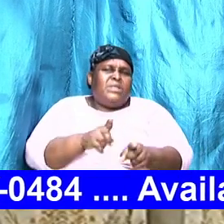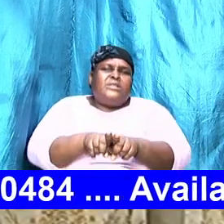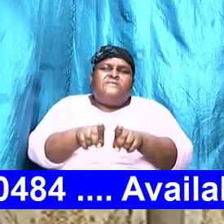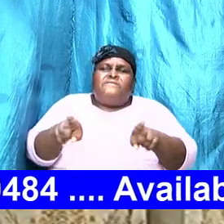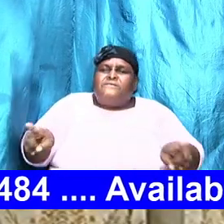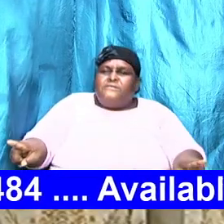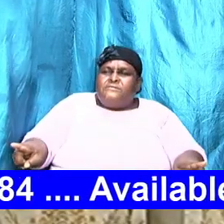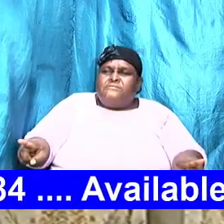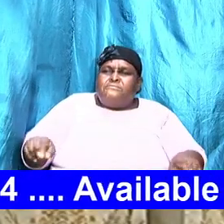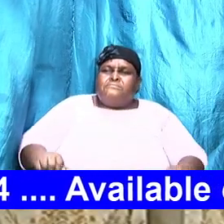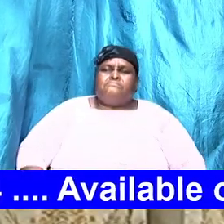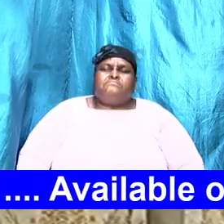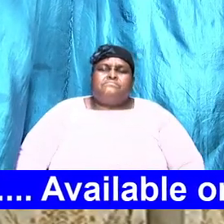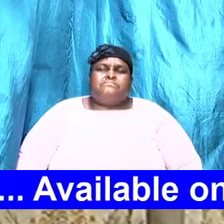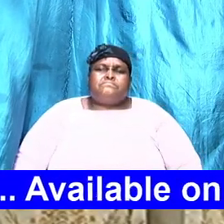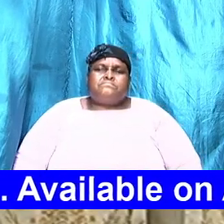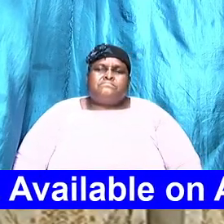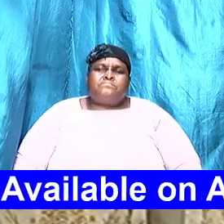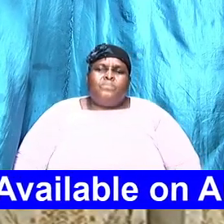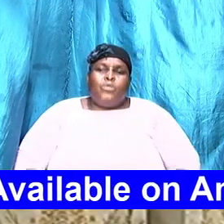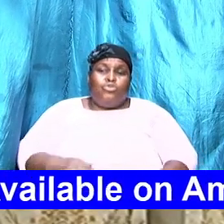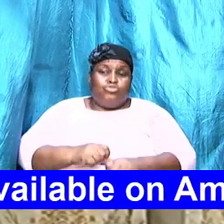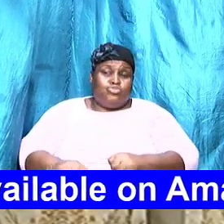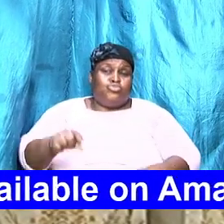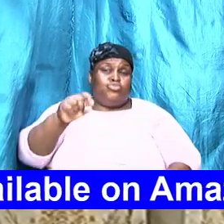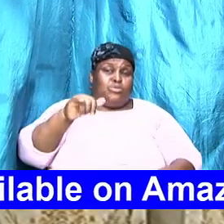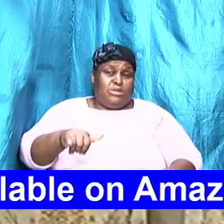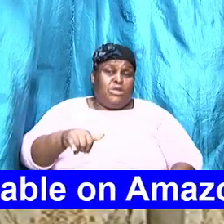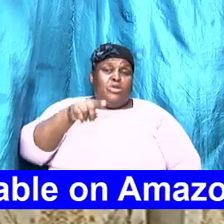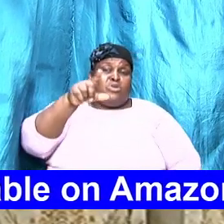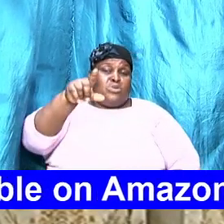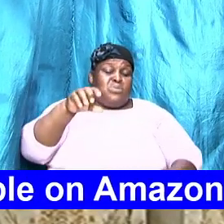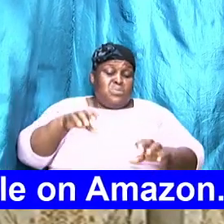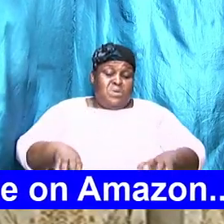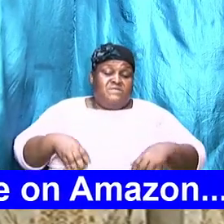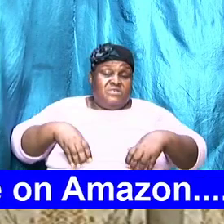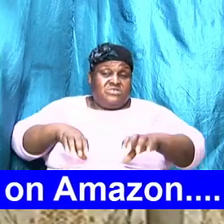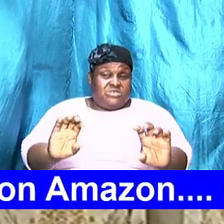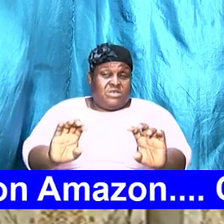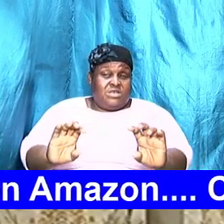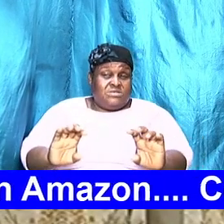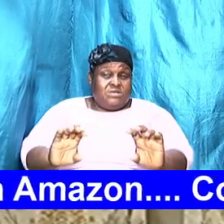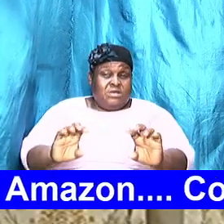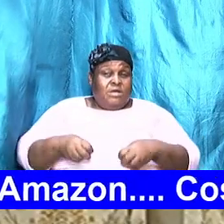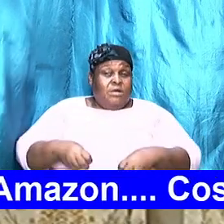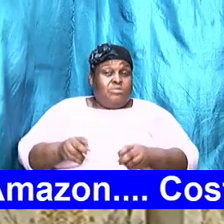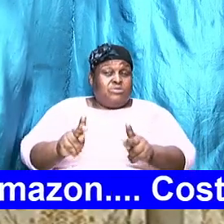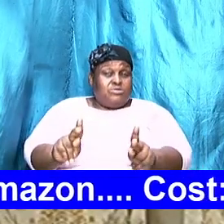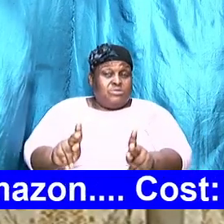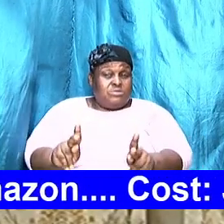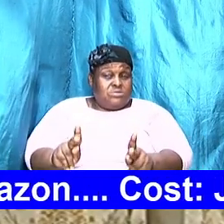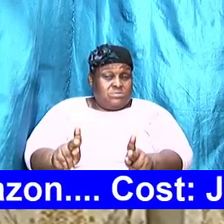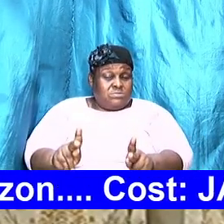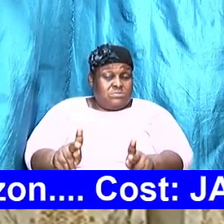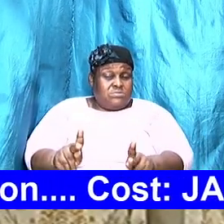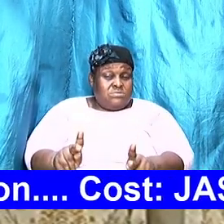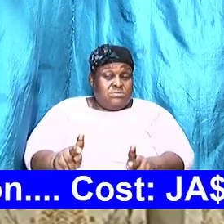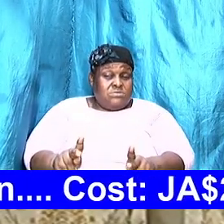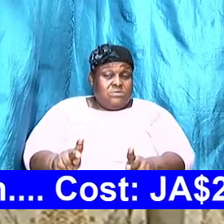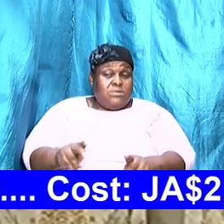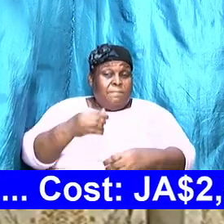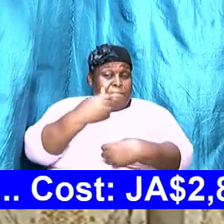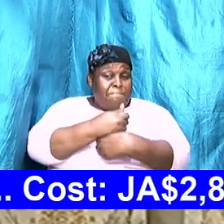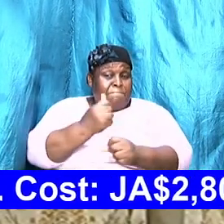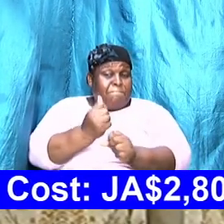so that you have a chance, an opportunity to